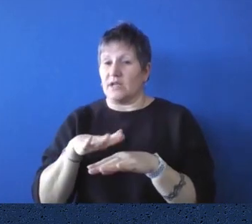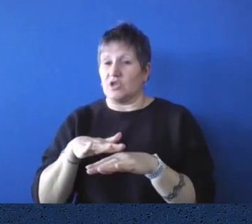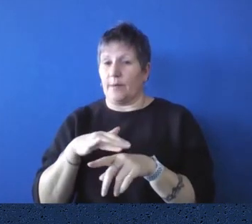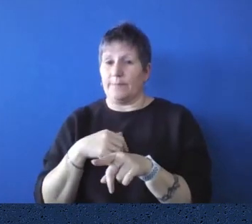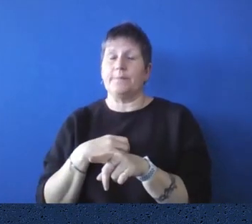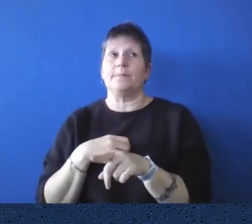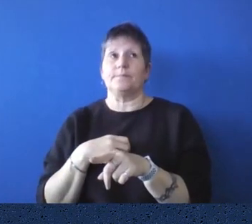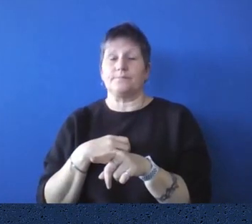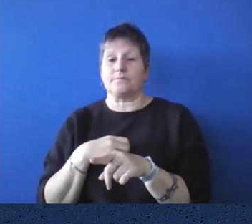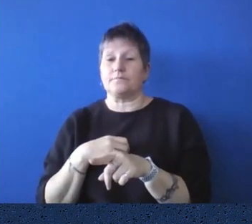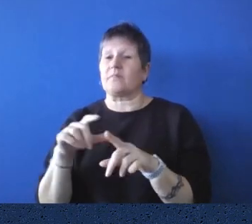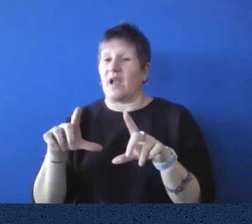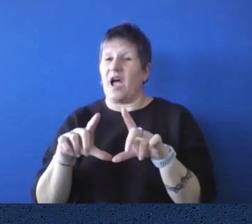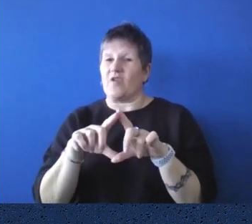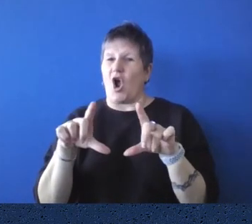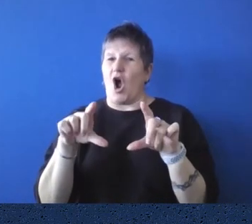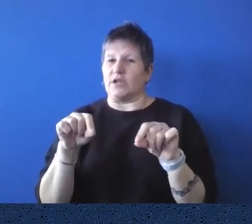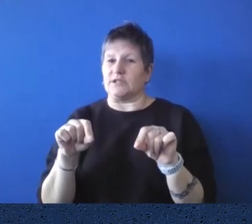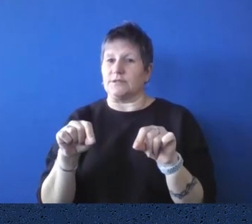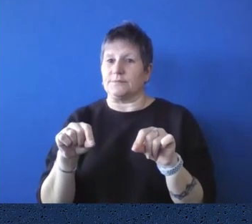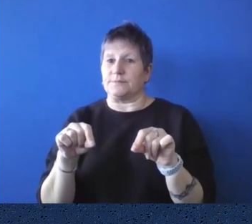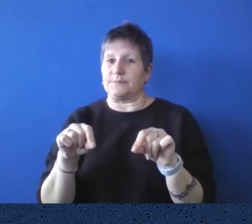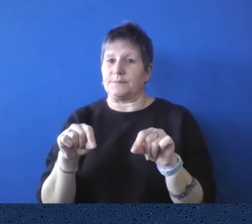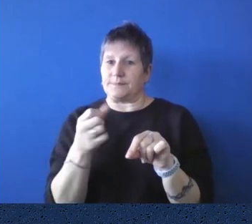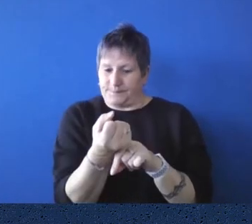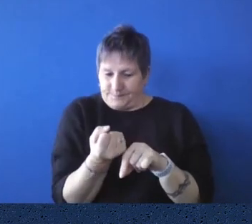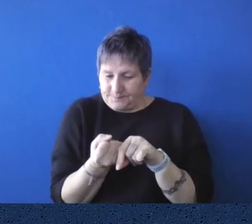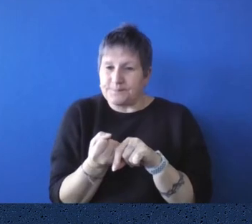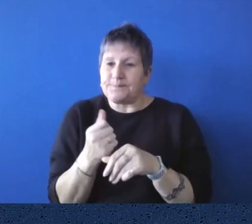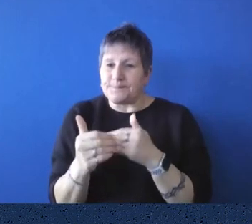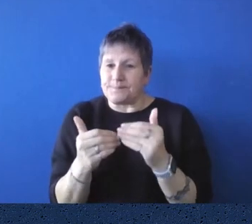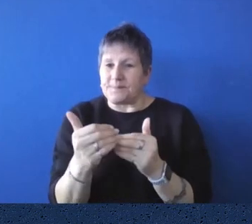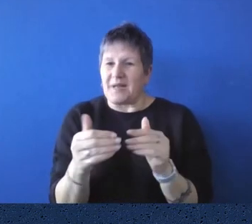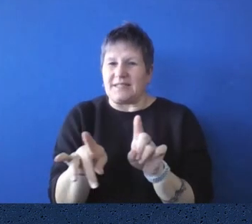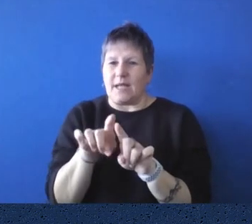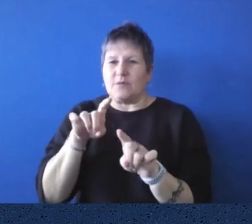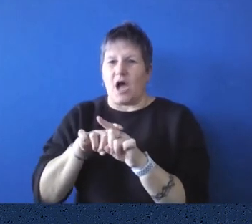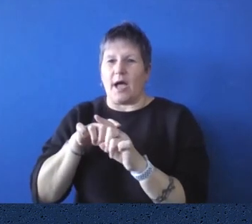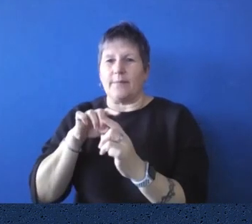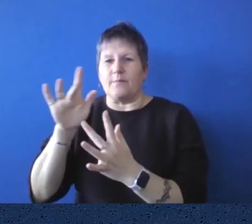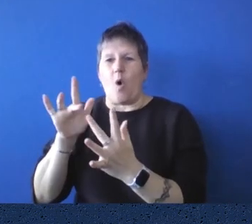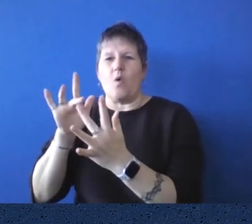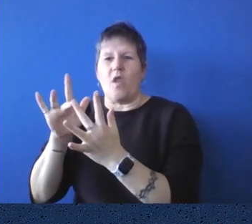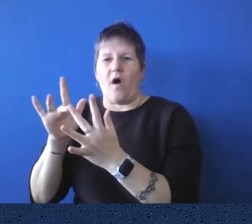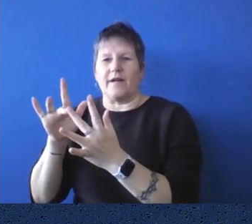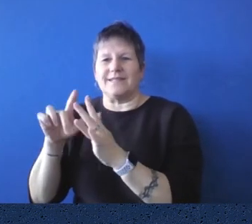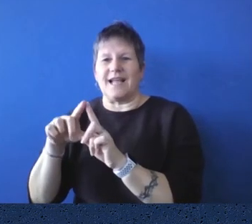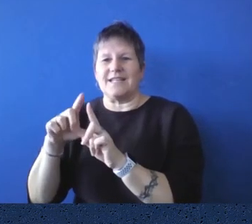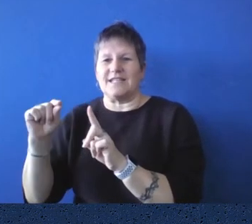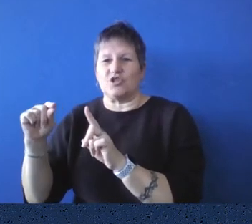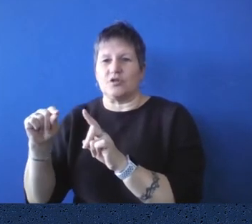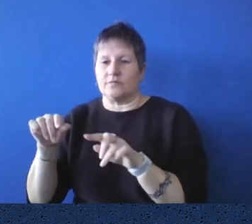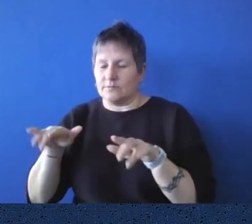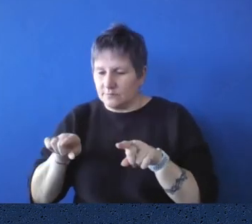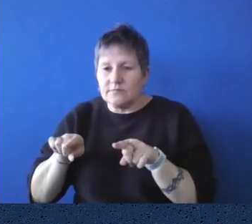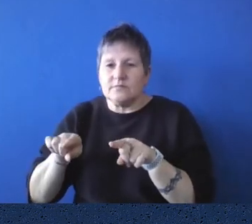the card catalog and the, um, online catalog side by side. And anything new